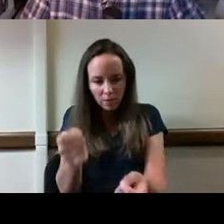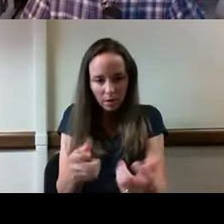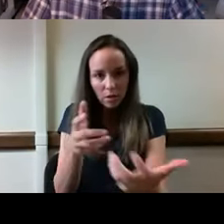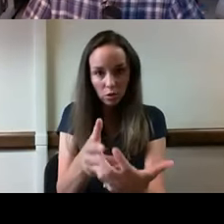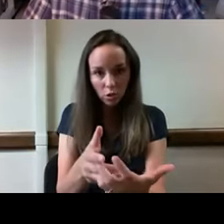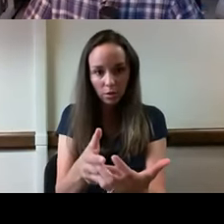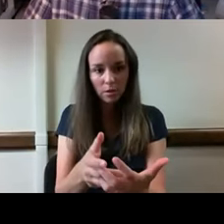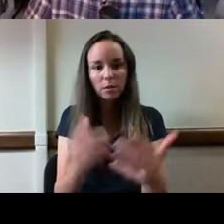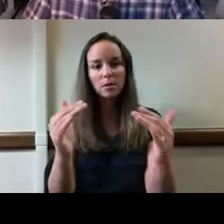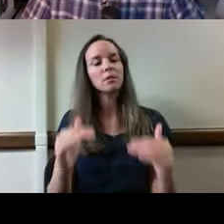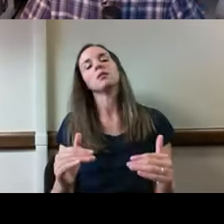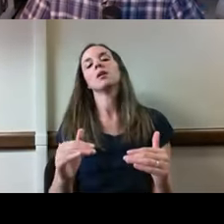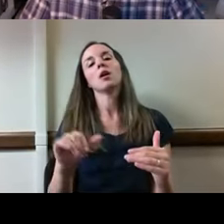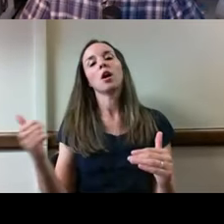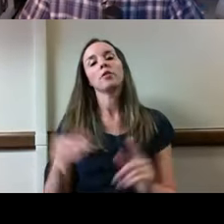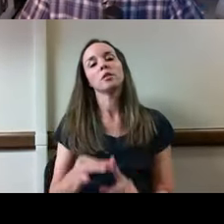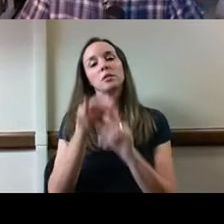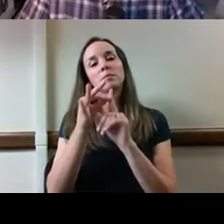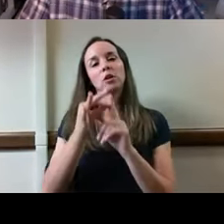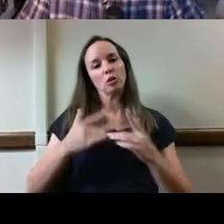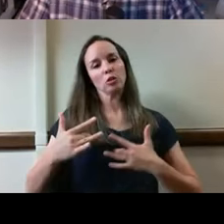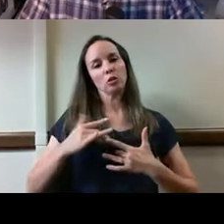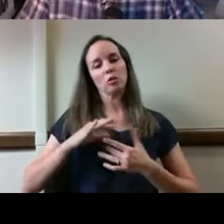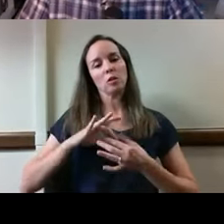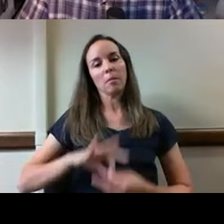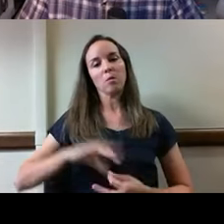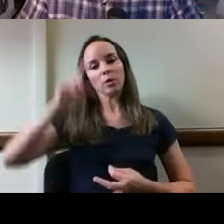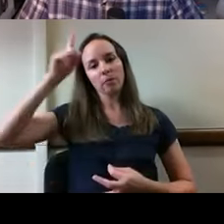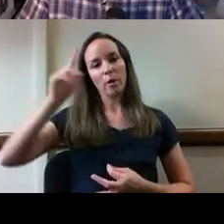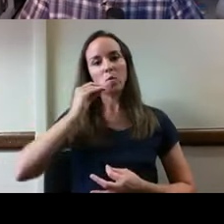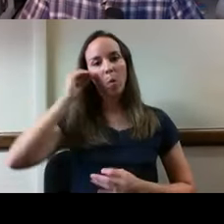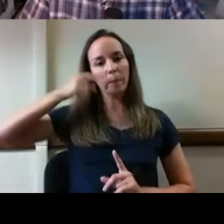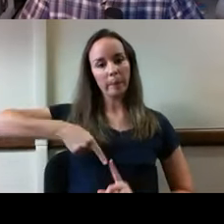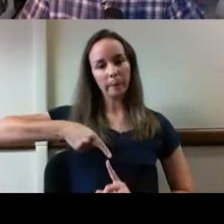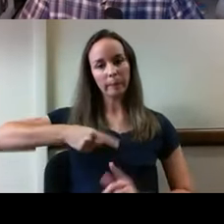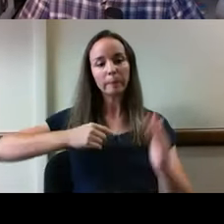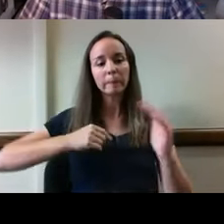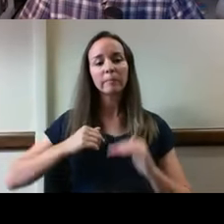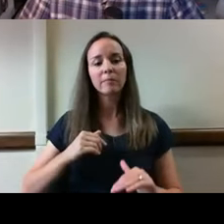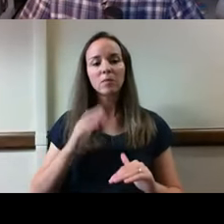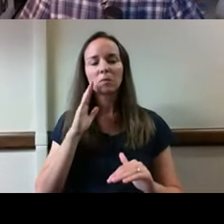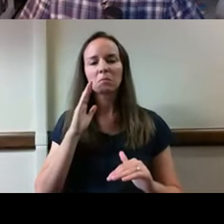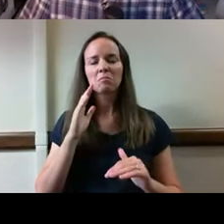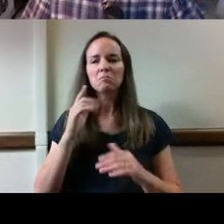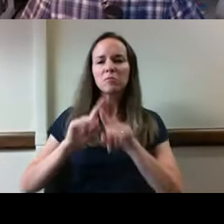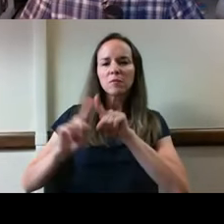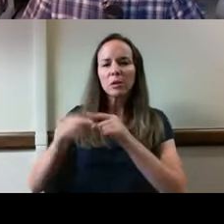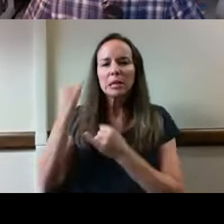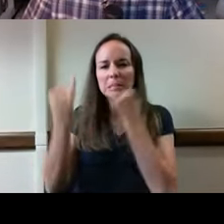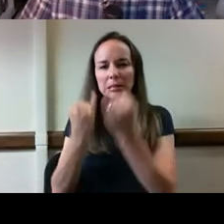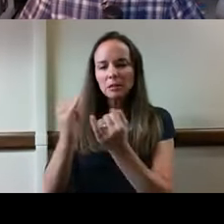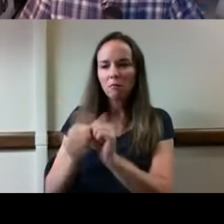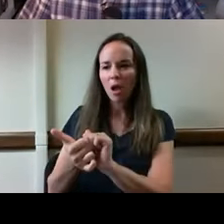the special ethical concerns around smart home provision. Finally, we're going to look at suggestions for resolving smart home